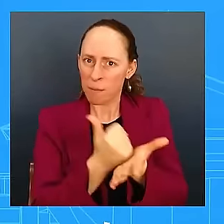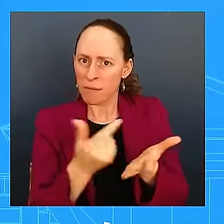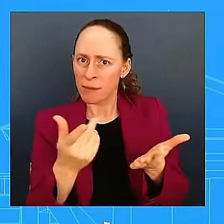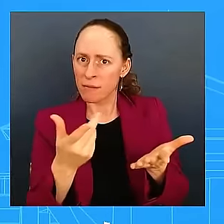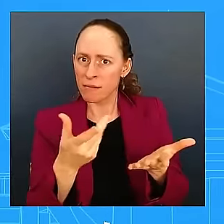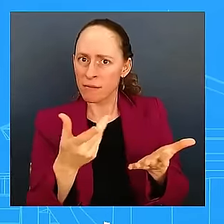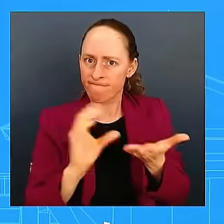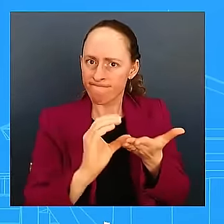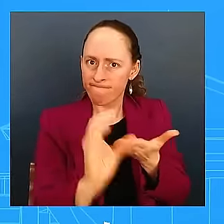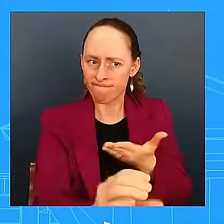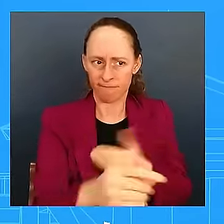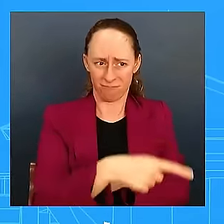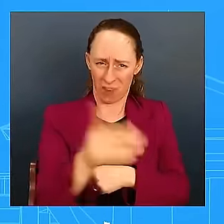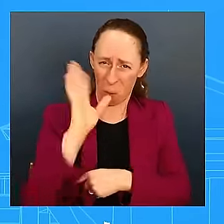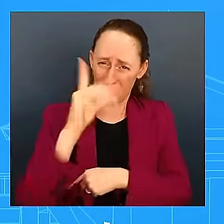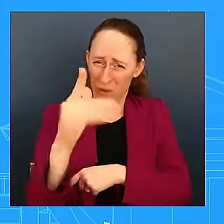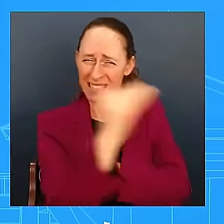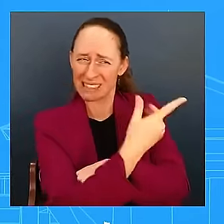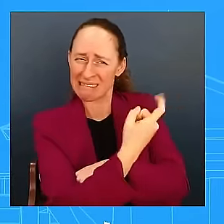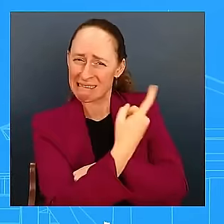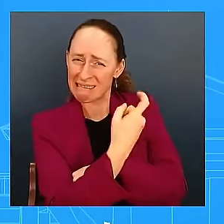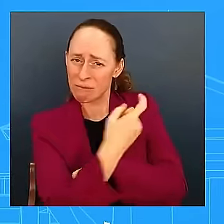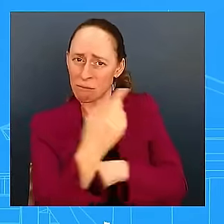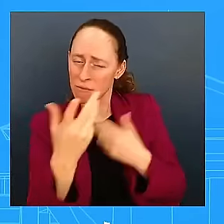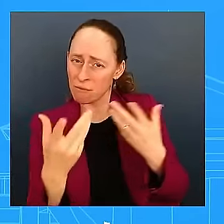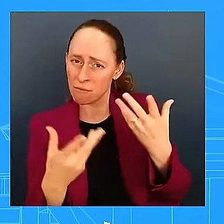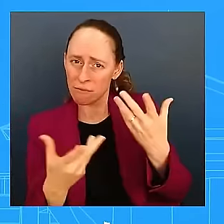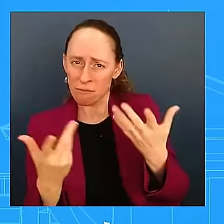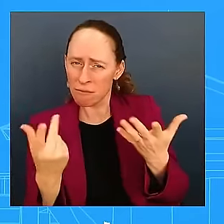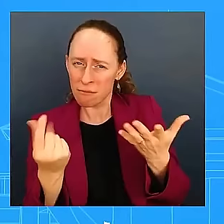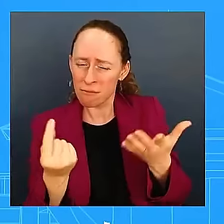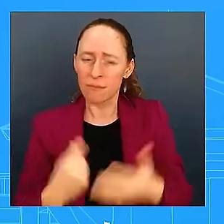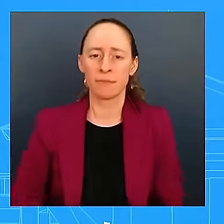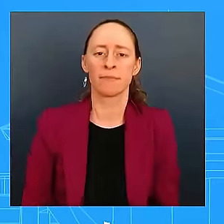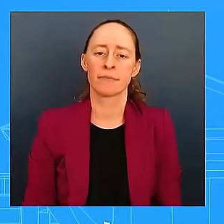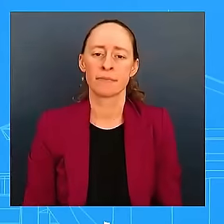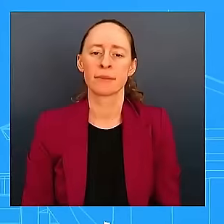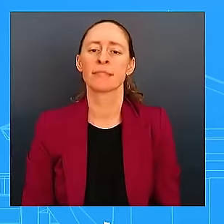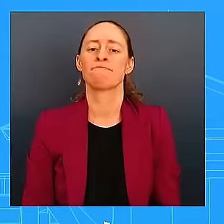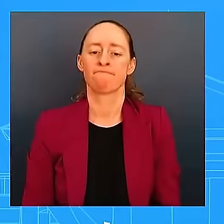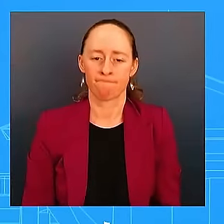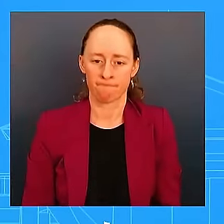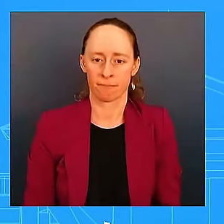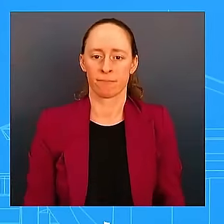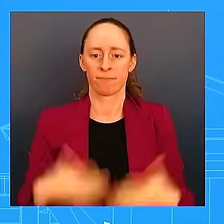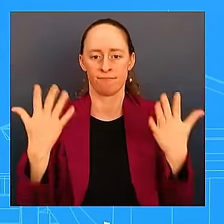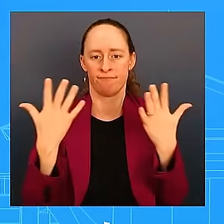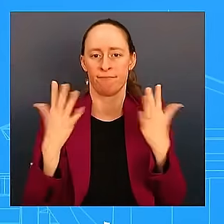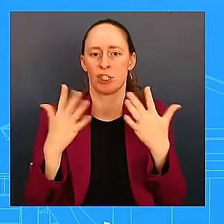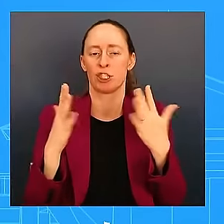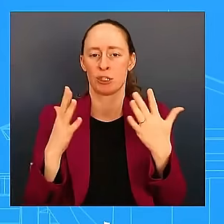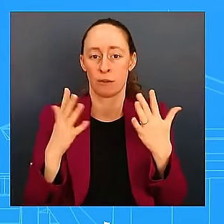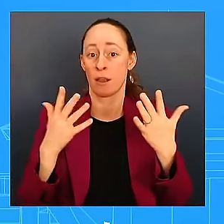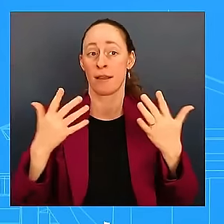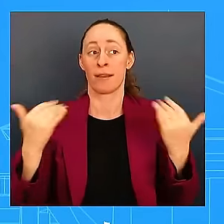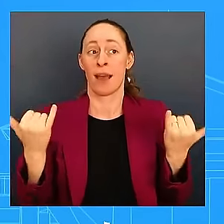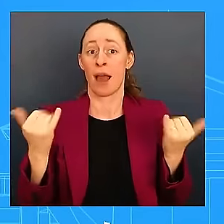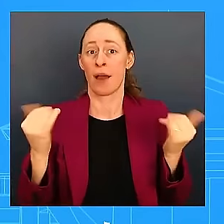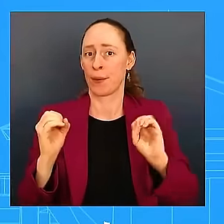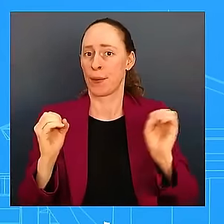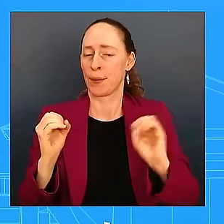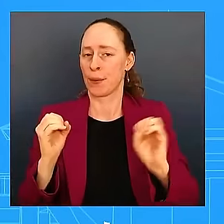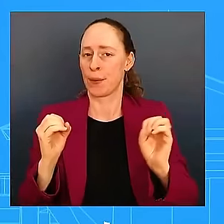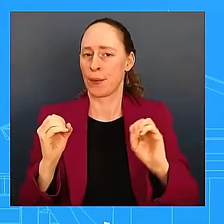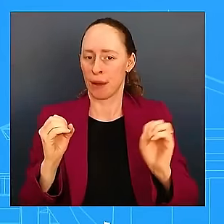CR. It does not give us a supplemental at this time. But it gives us the ability to spend the money that was put forth in the President's budget. But we're